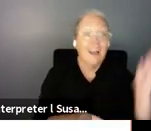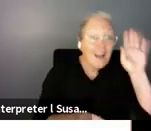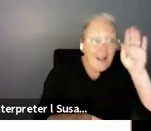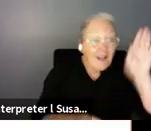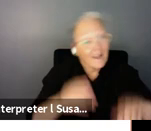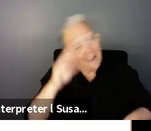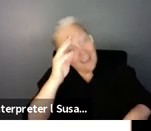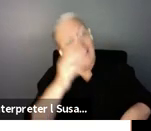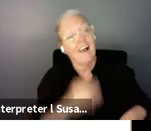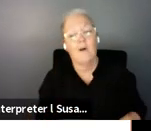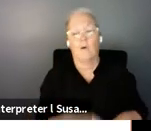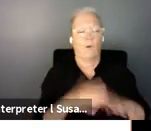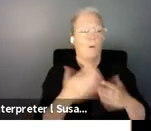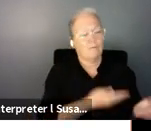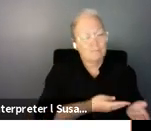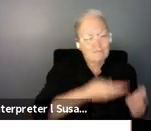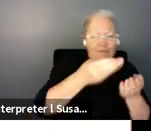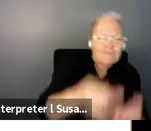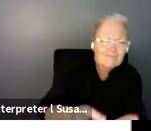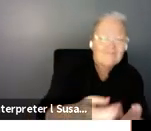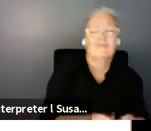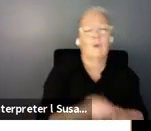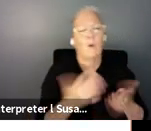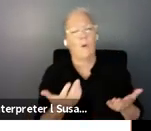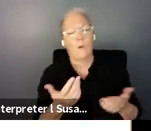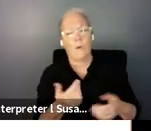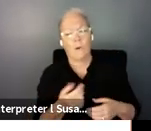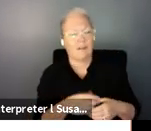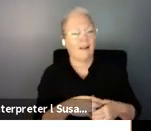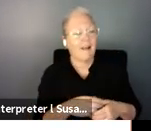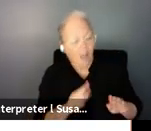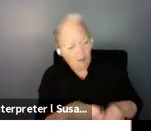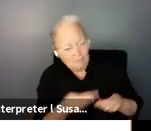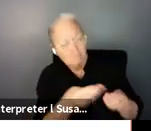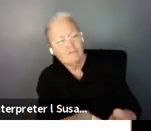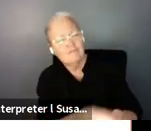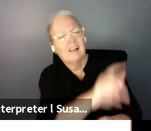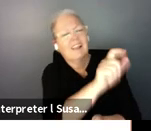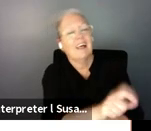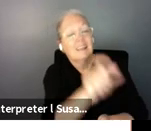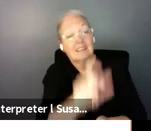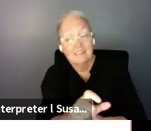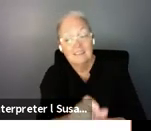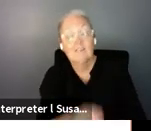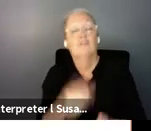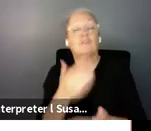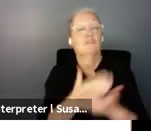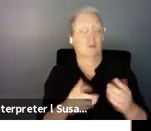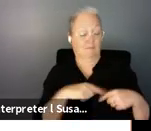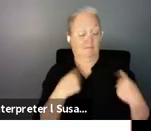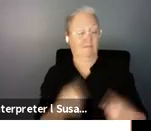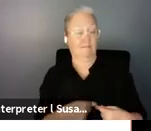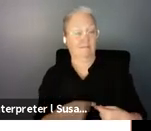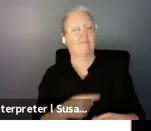bring something or or donation for the clients and some volunteers choose to work with